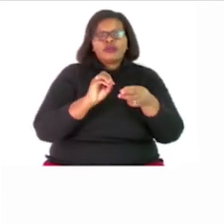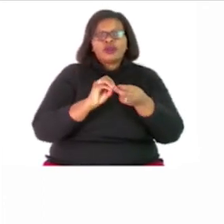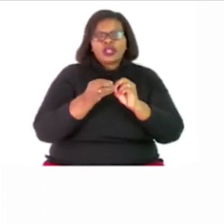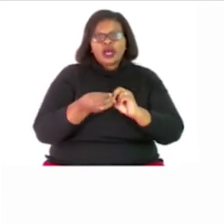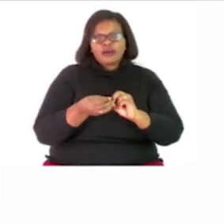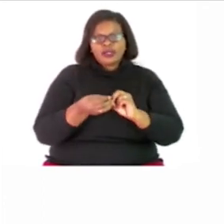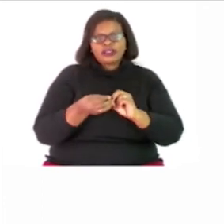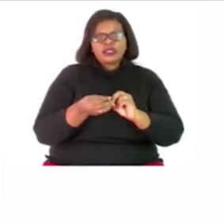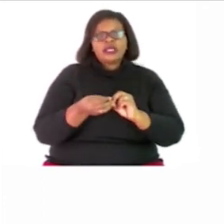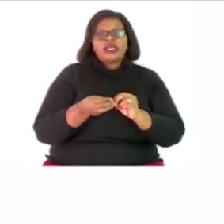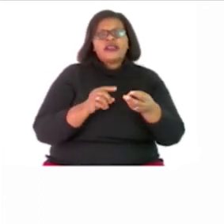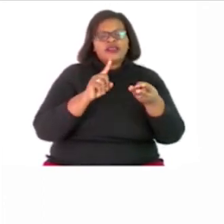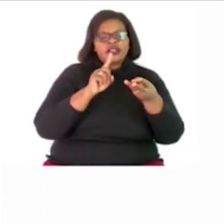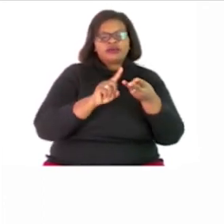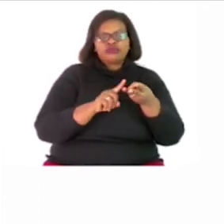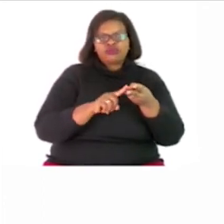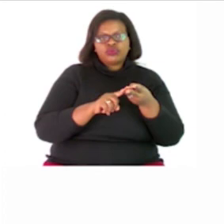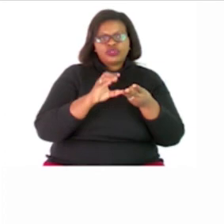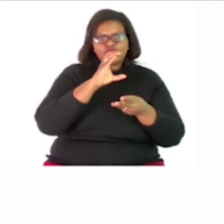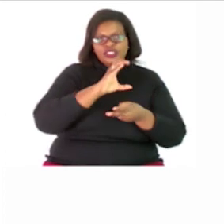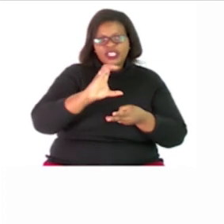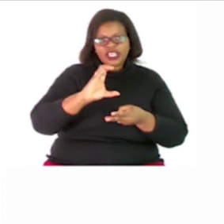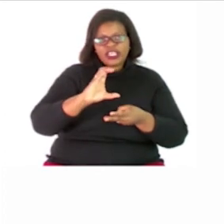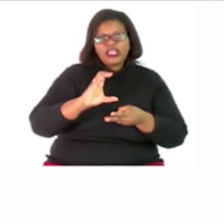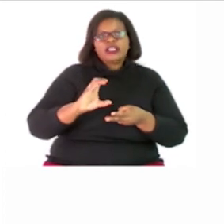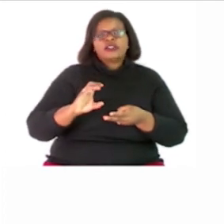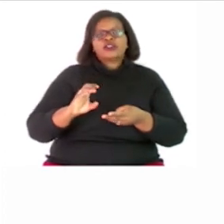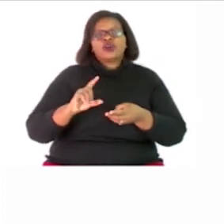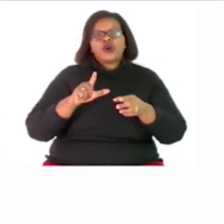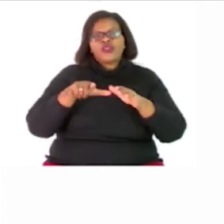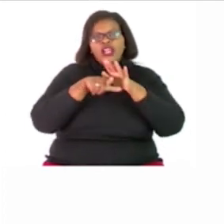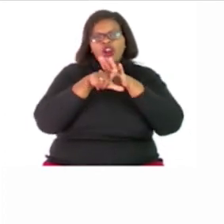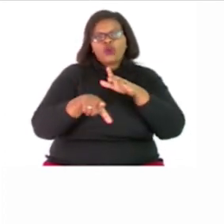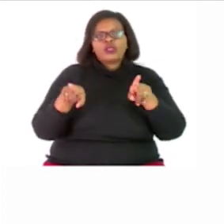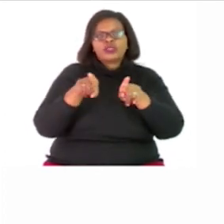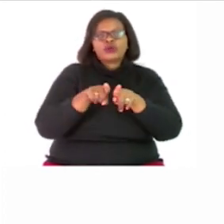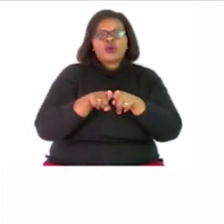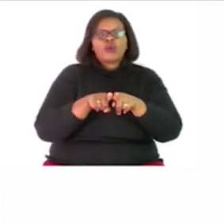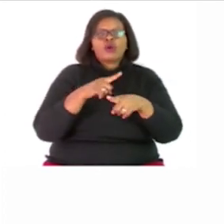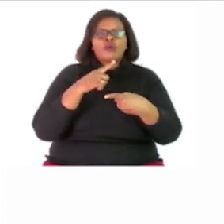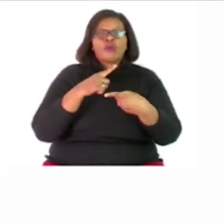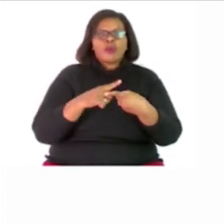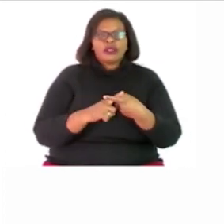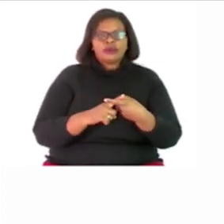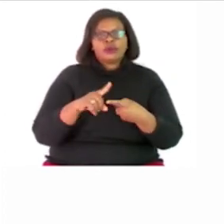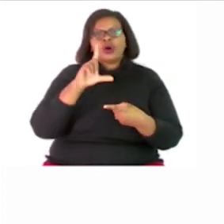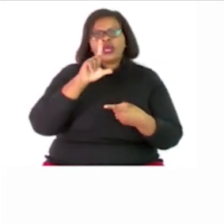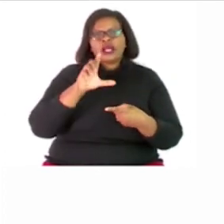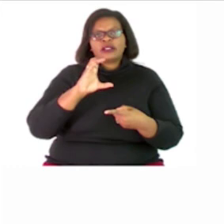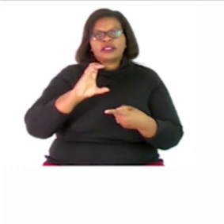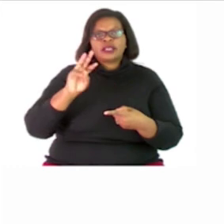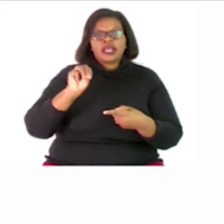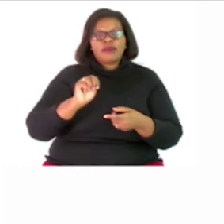you have to find the lowest common multiple in number two we